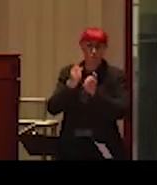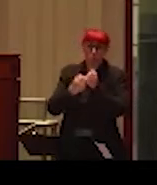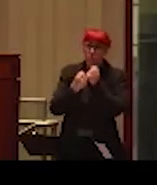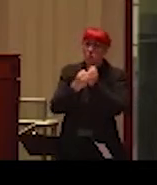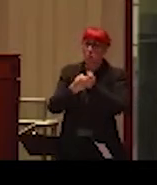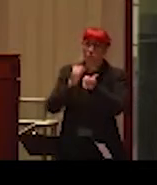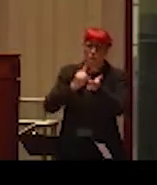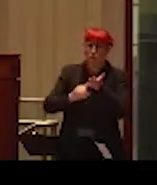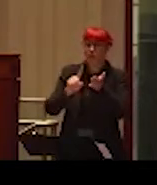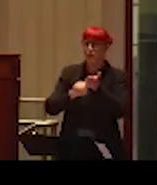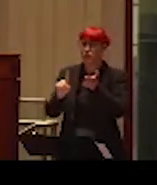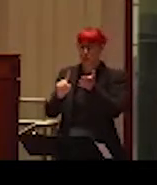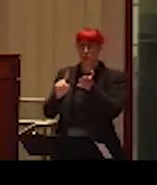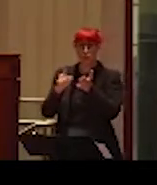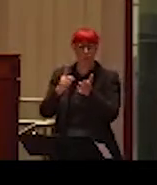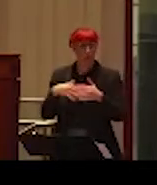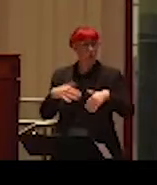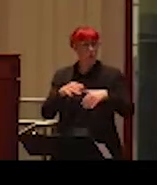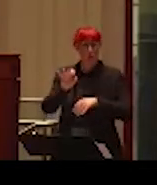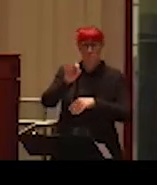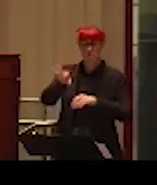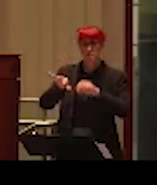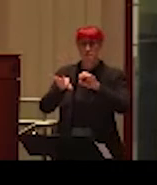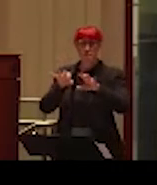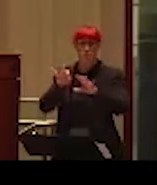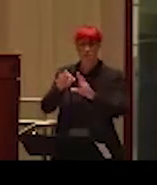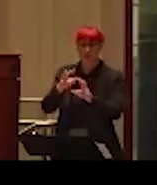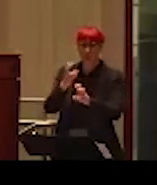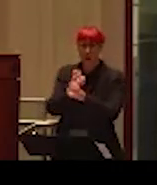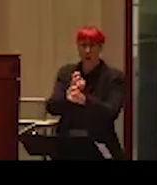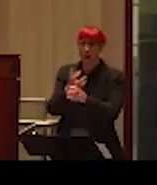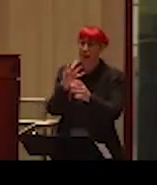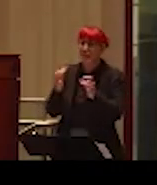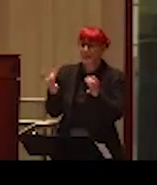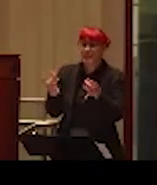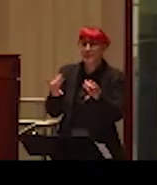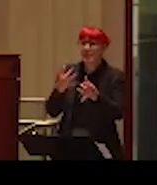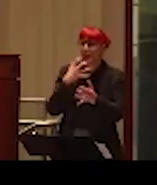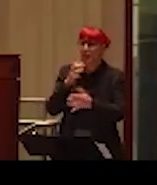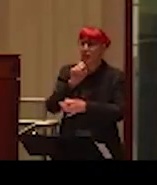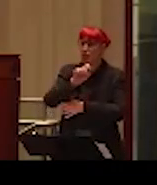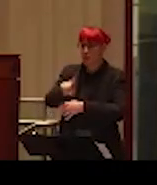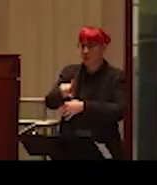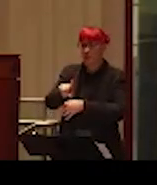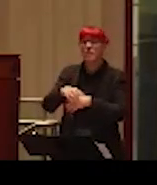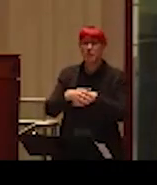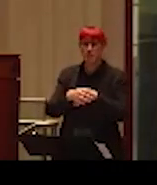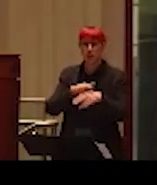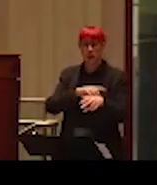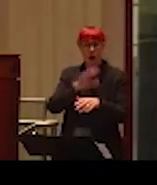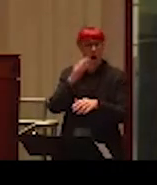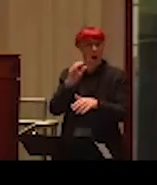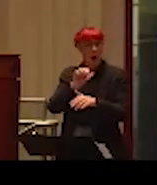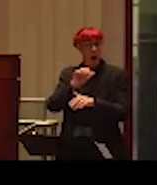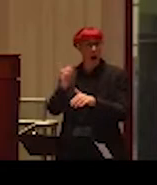asks difficult questions. This is a unique award, as Vance already mentioned, and I know other institutions are